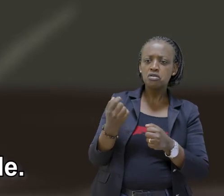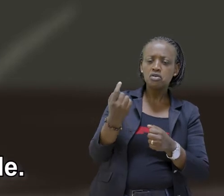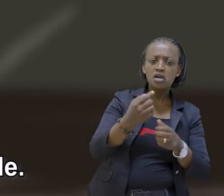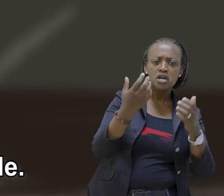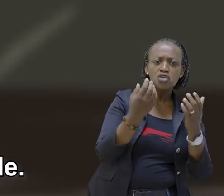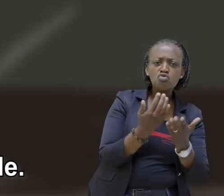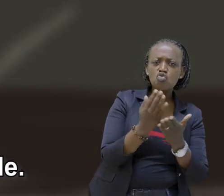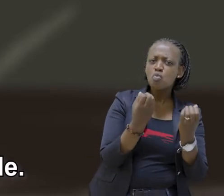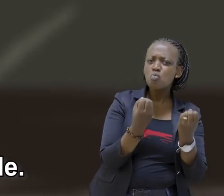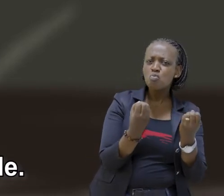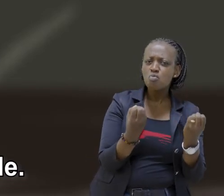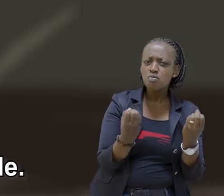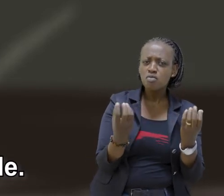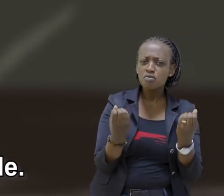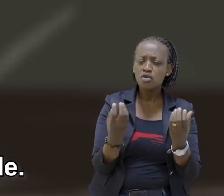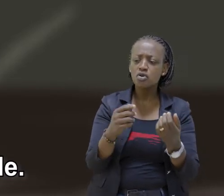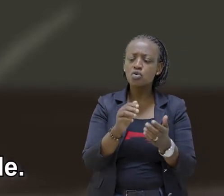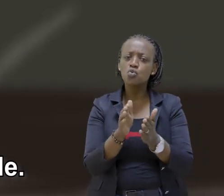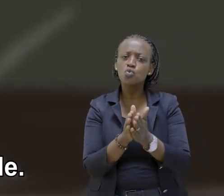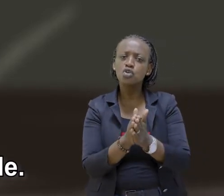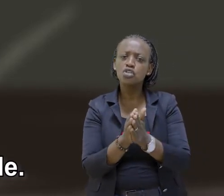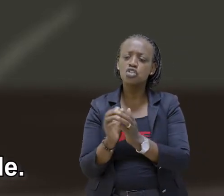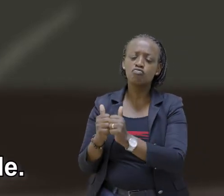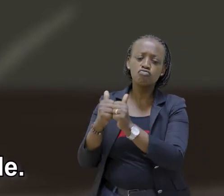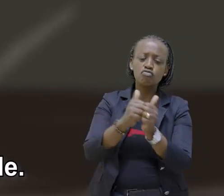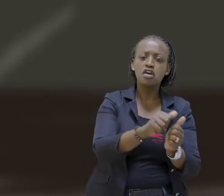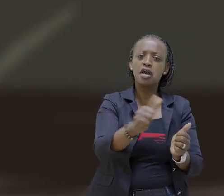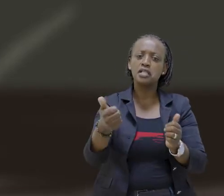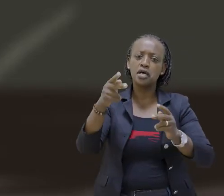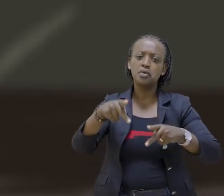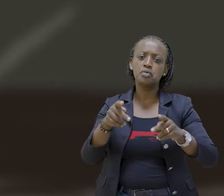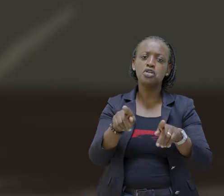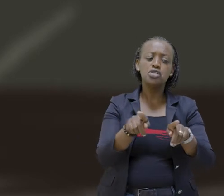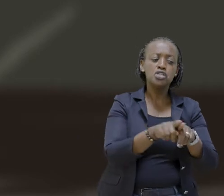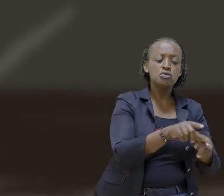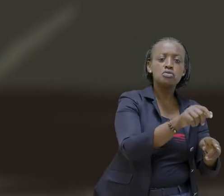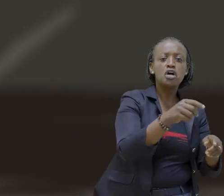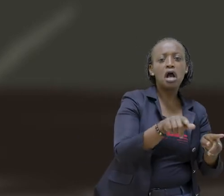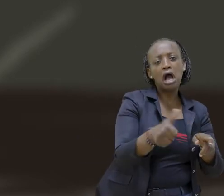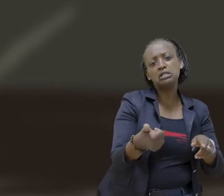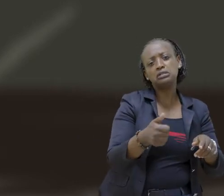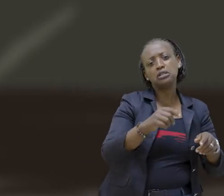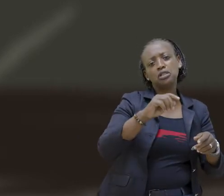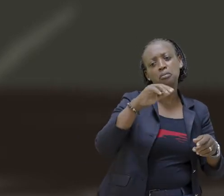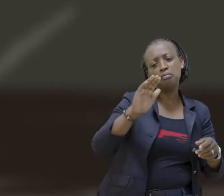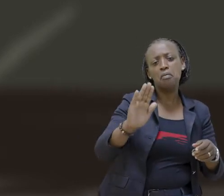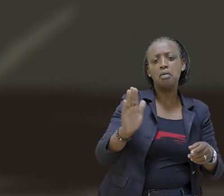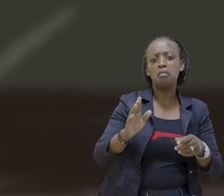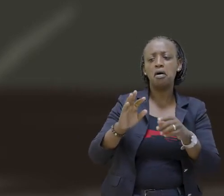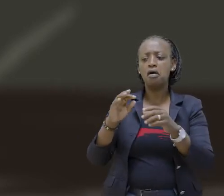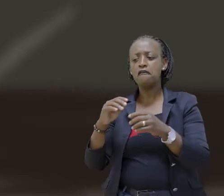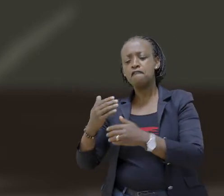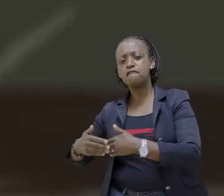can come It will be more fun with other people Ganja, you can also come with your siblings